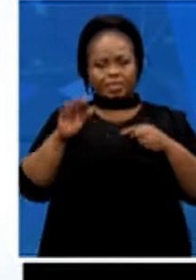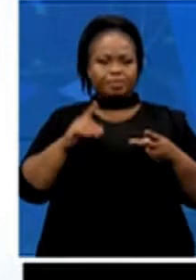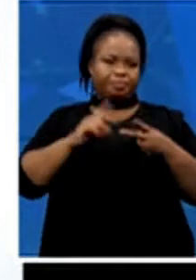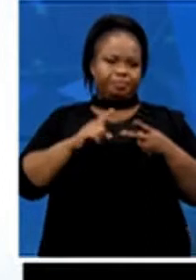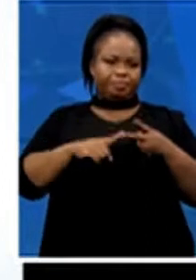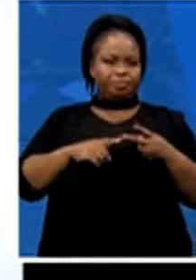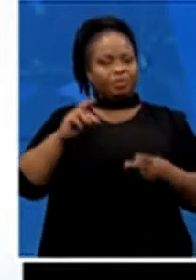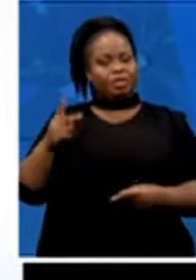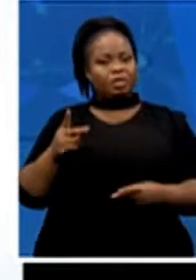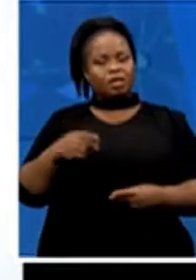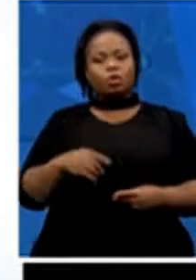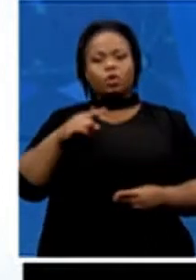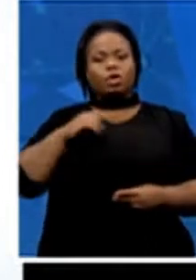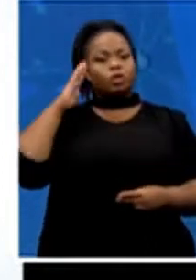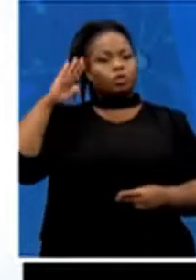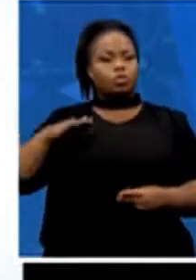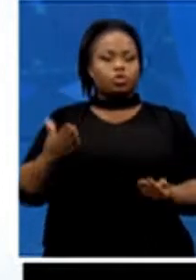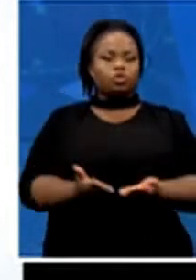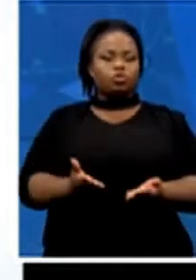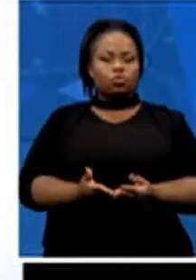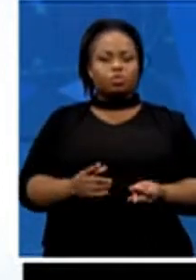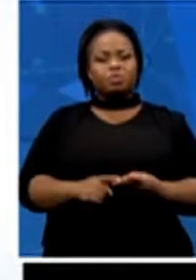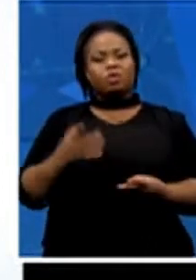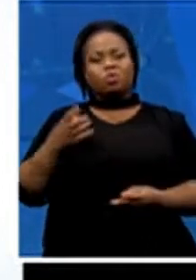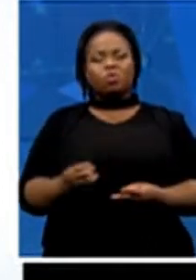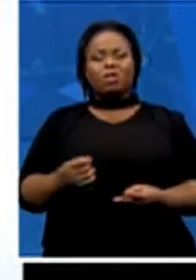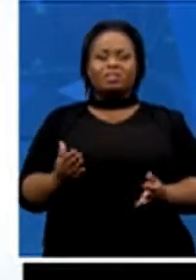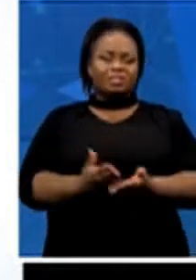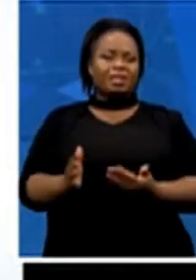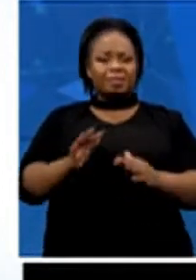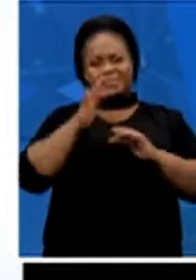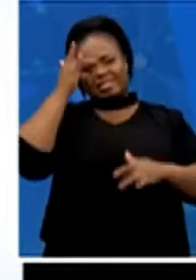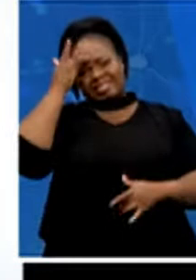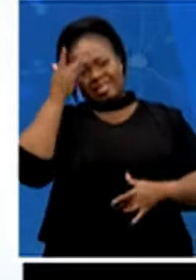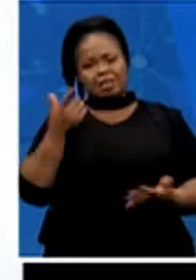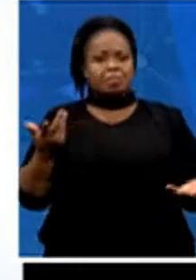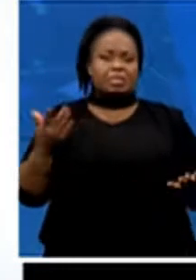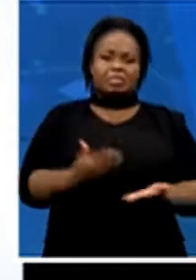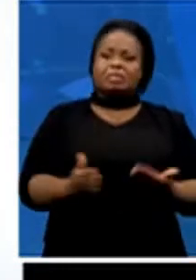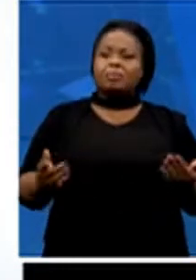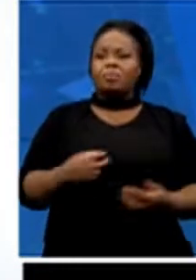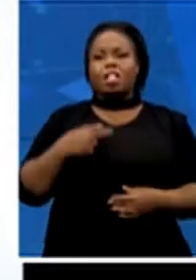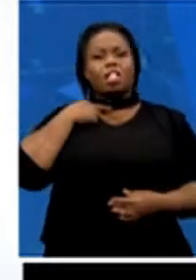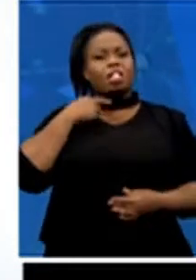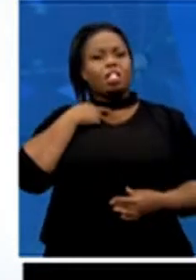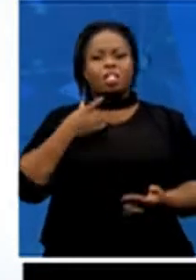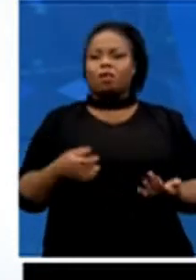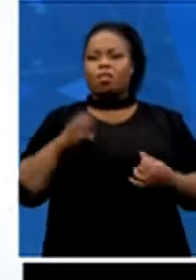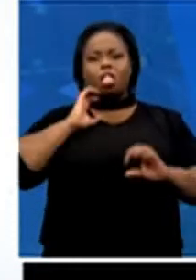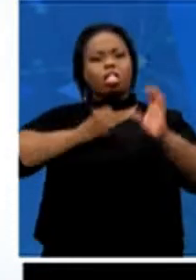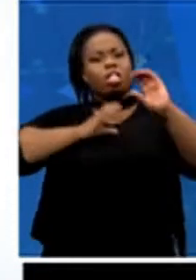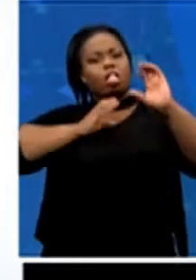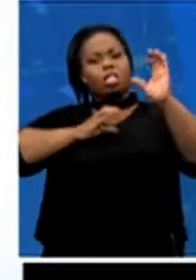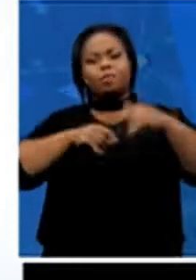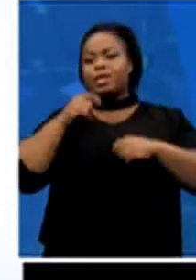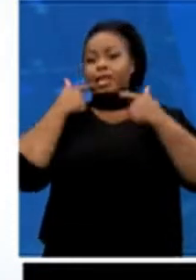And so there was homesickness. Some of them couldn't even speak the languages. But interestingly, despite the challenges, they all said that they would